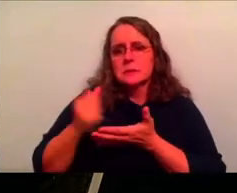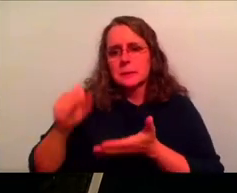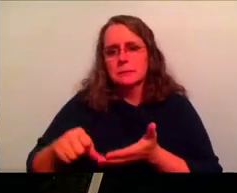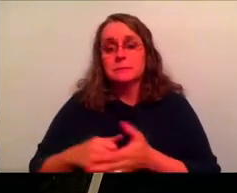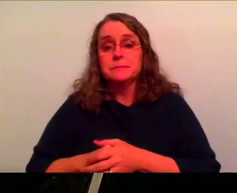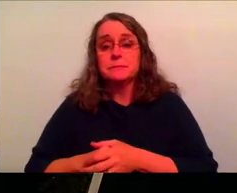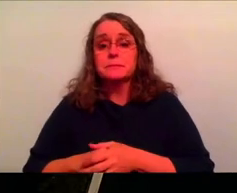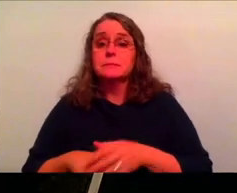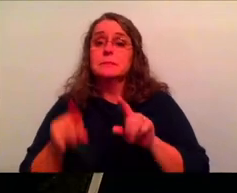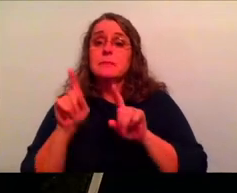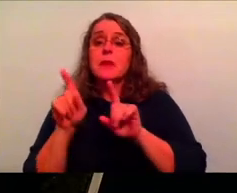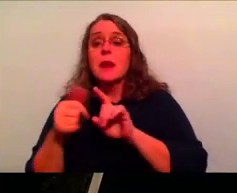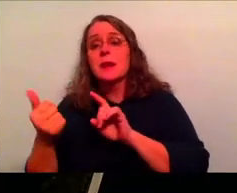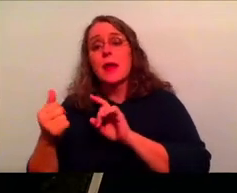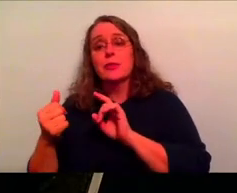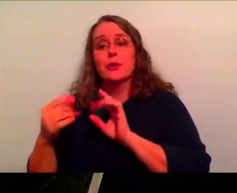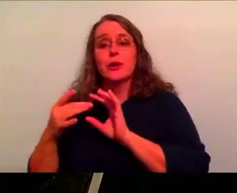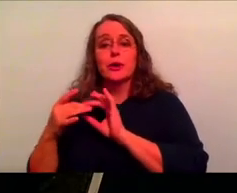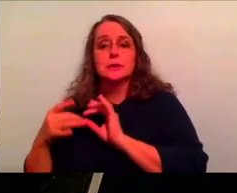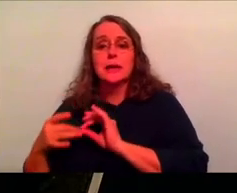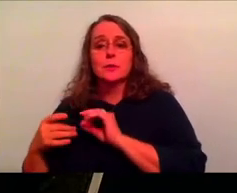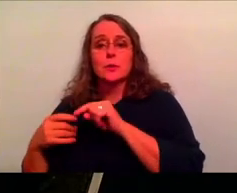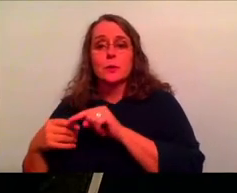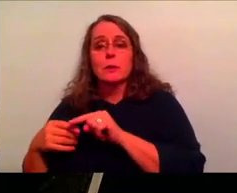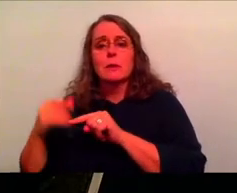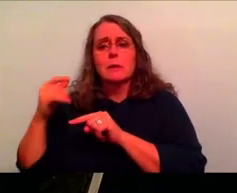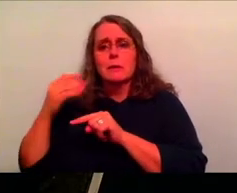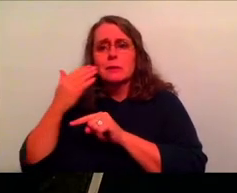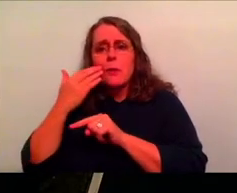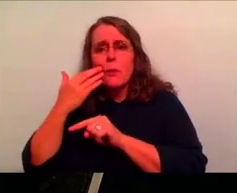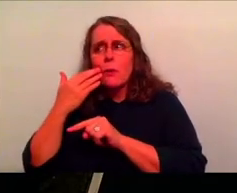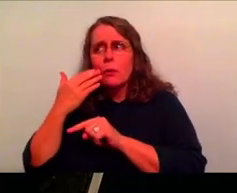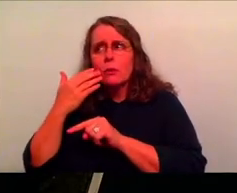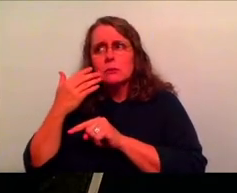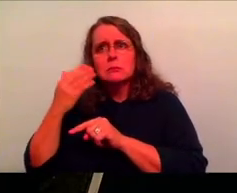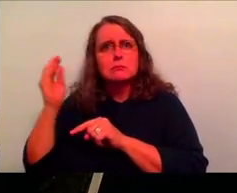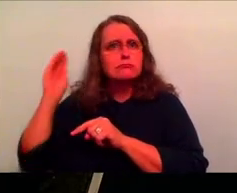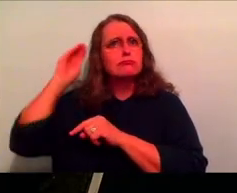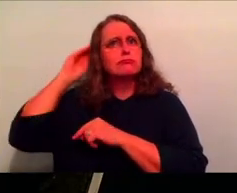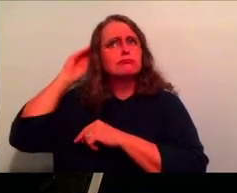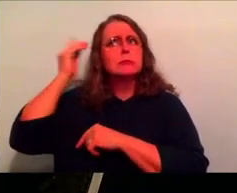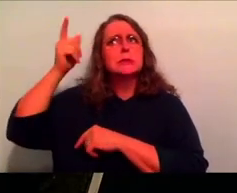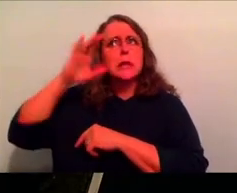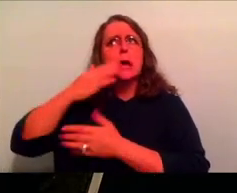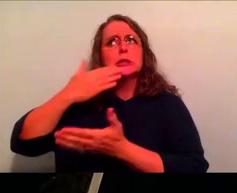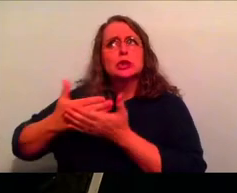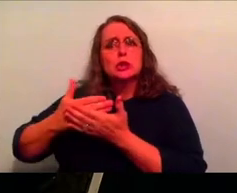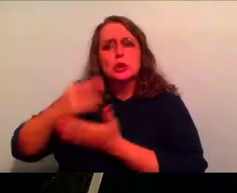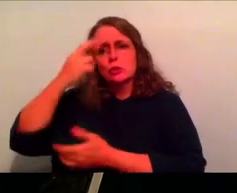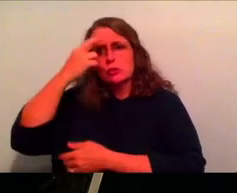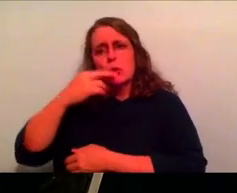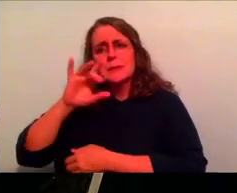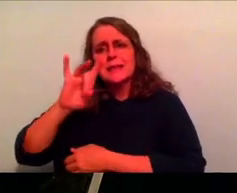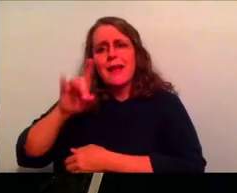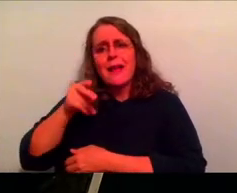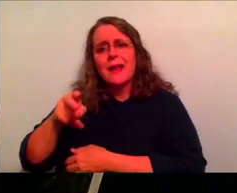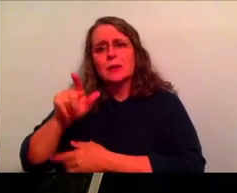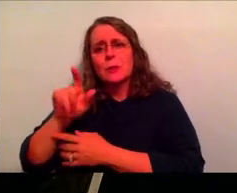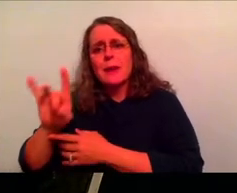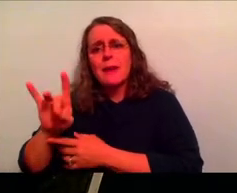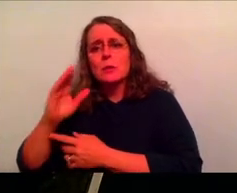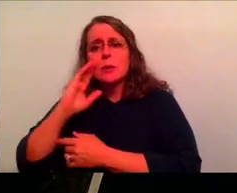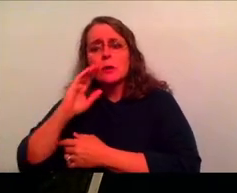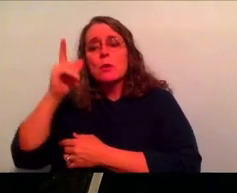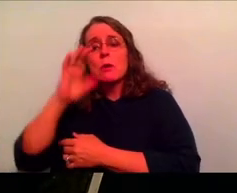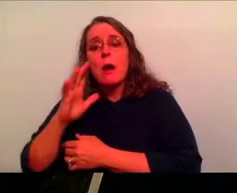it's again, back to God's character is knowing that God is good, that that is who he is. Romans 8 28 says, and we know that God causes everything to work